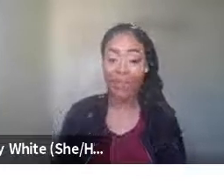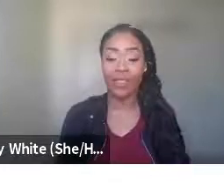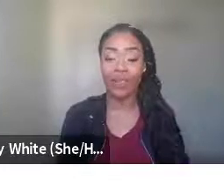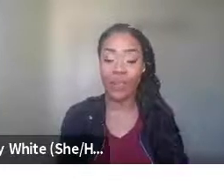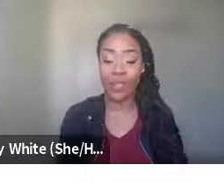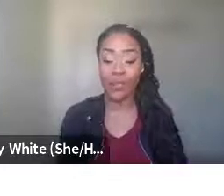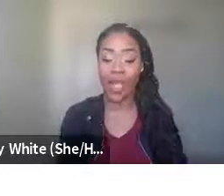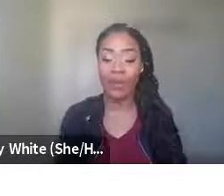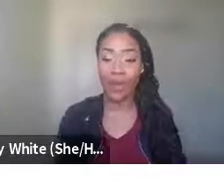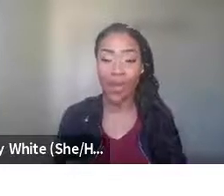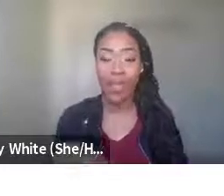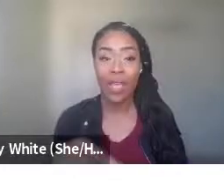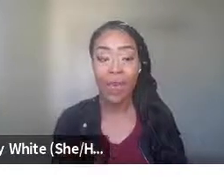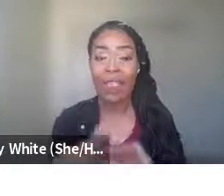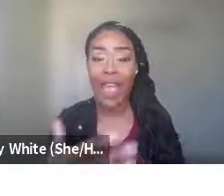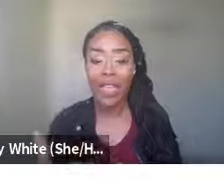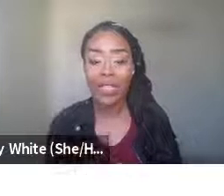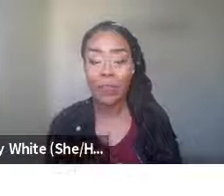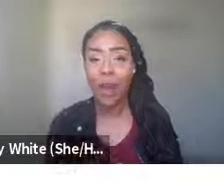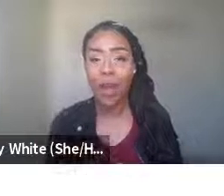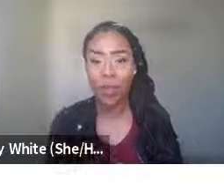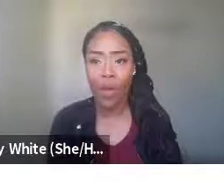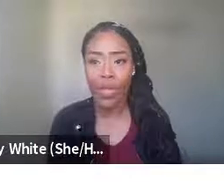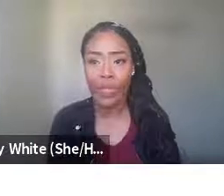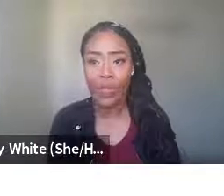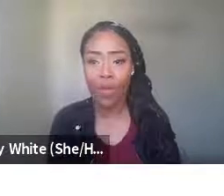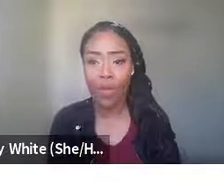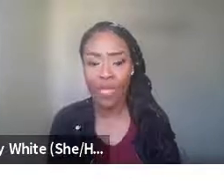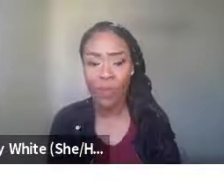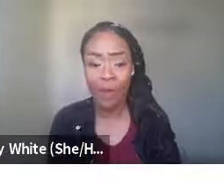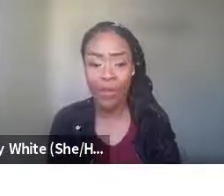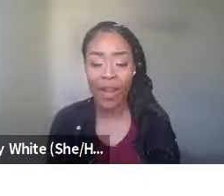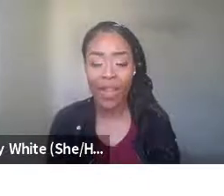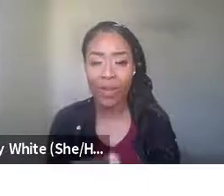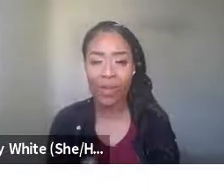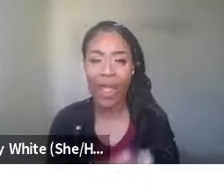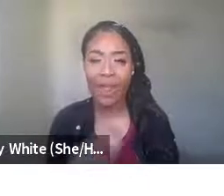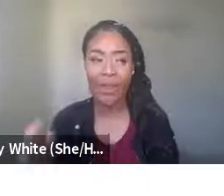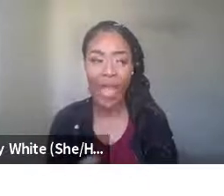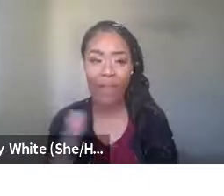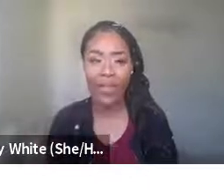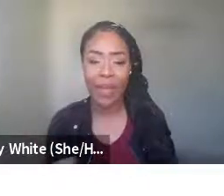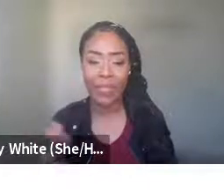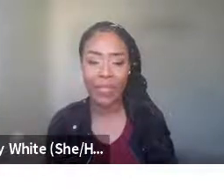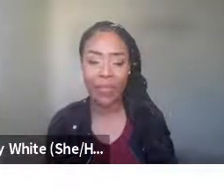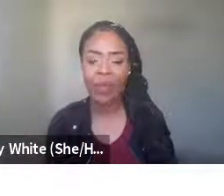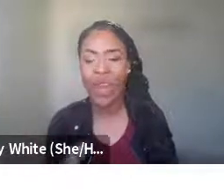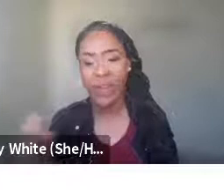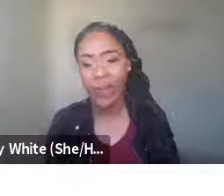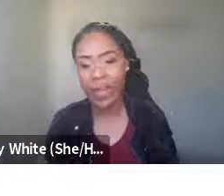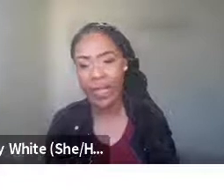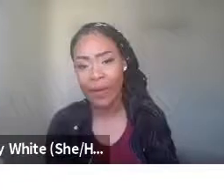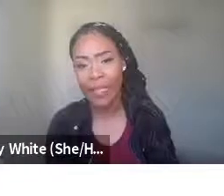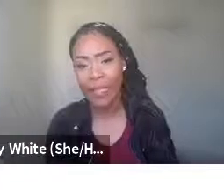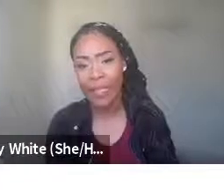impact on their futures forever. And that is part of what is the school to prison pipeline. Right. If we are regularly having these messages, if they're